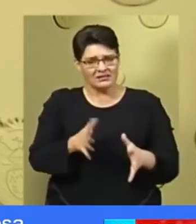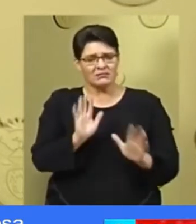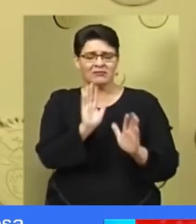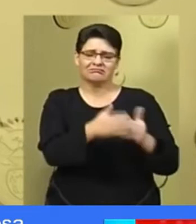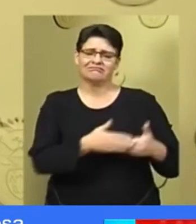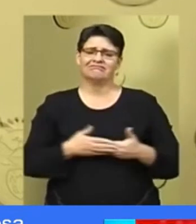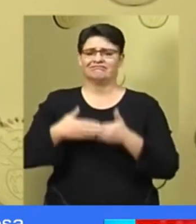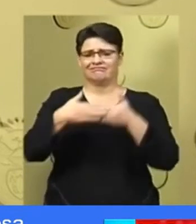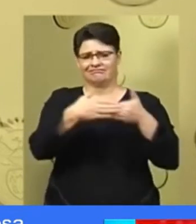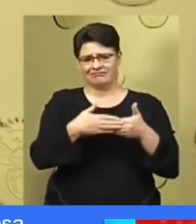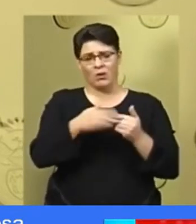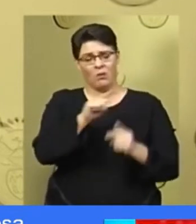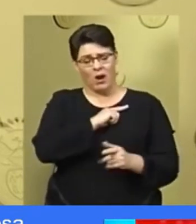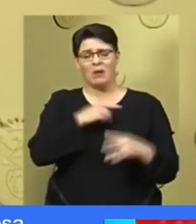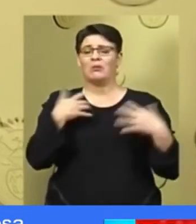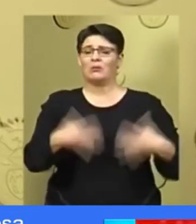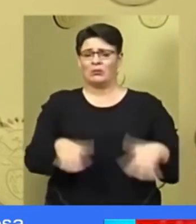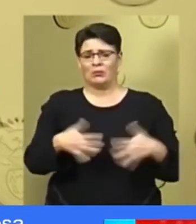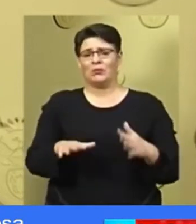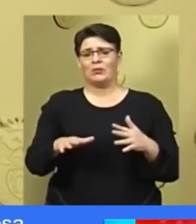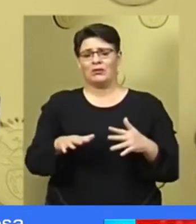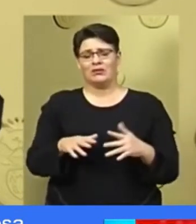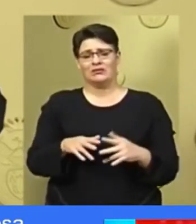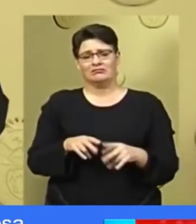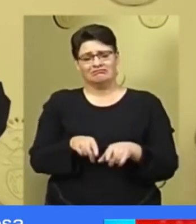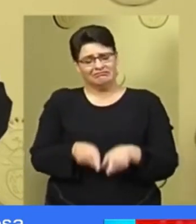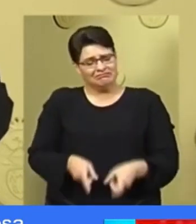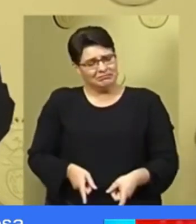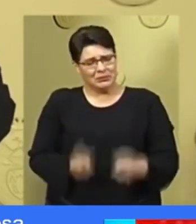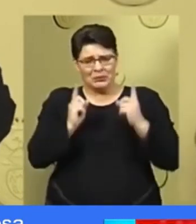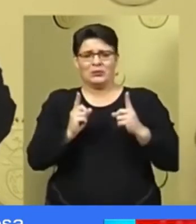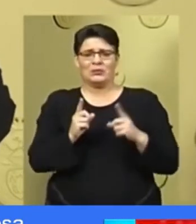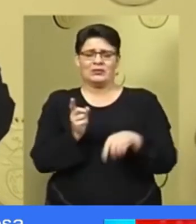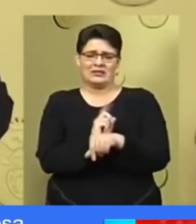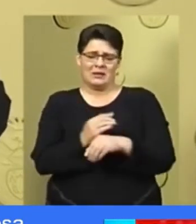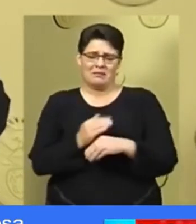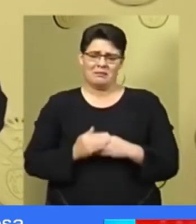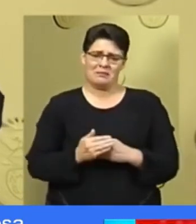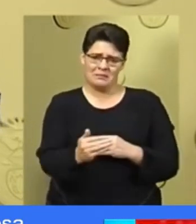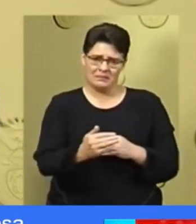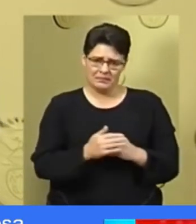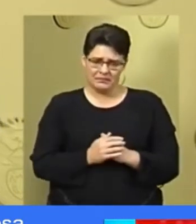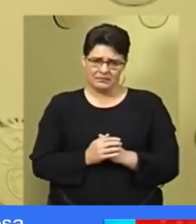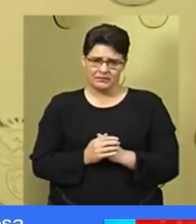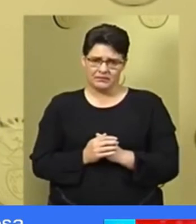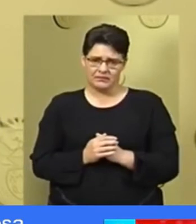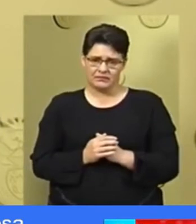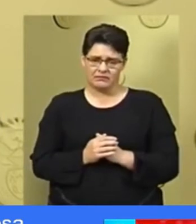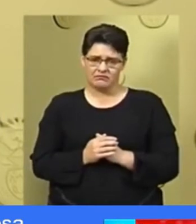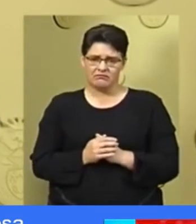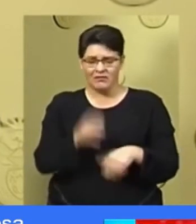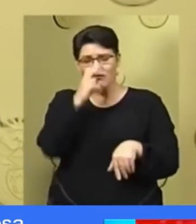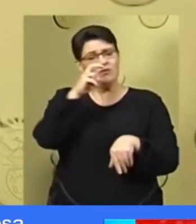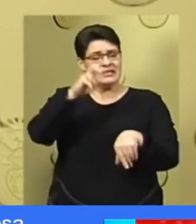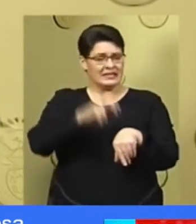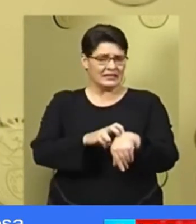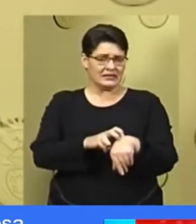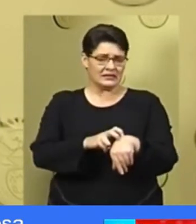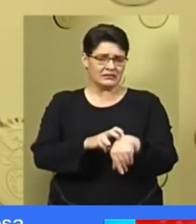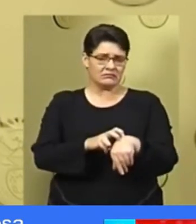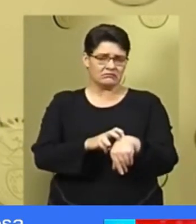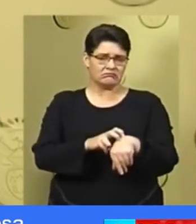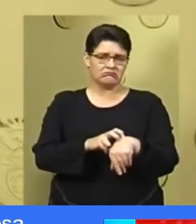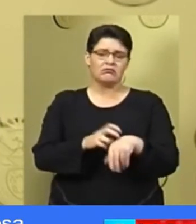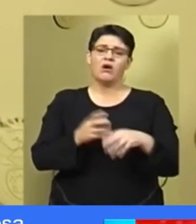during this testing period. In the event that it becomes necessary we will